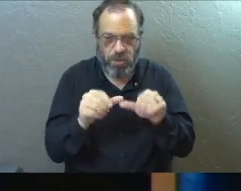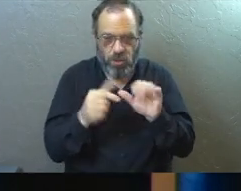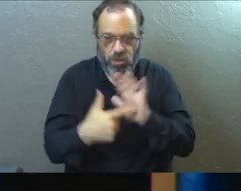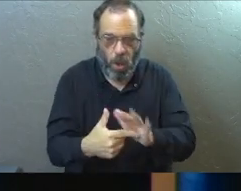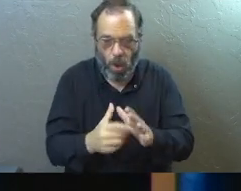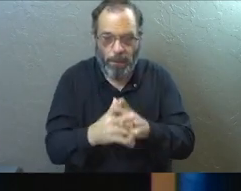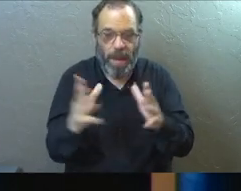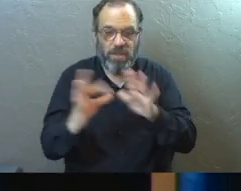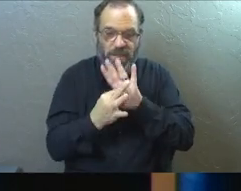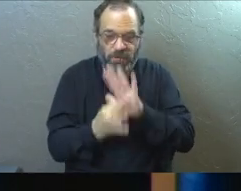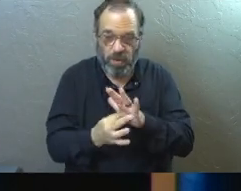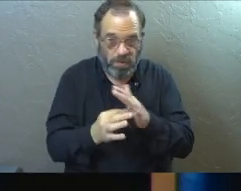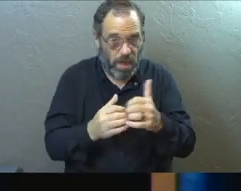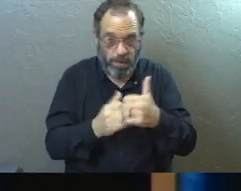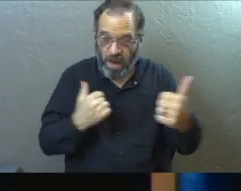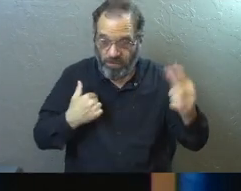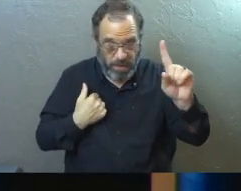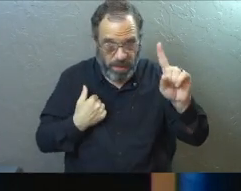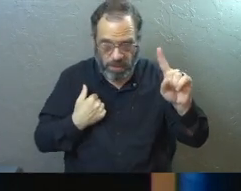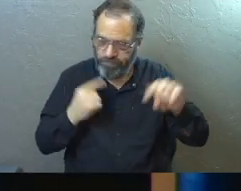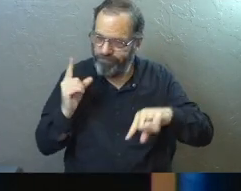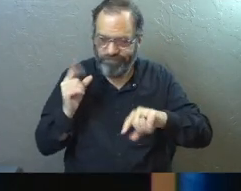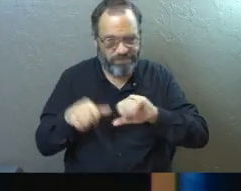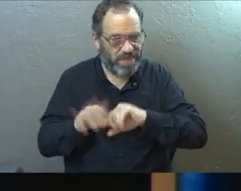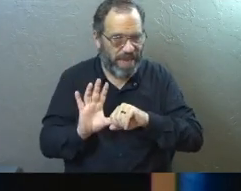fruit. Apart from me, you can do nothing.